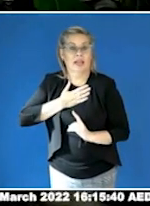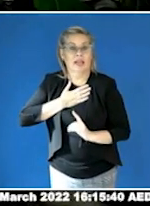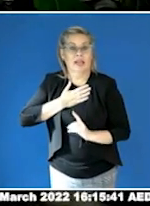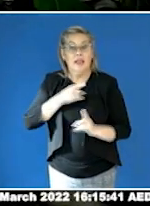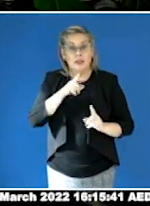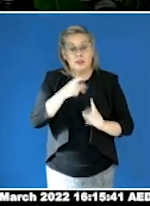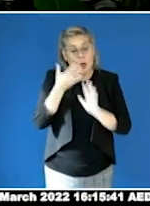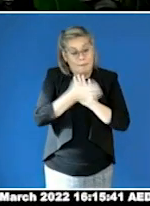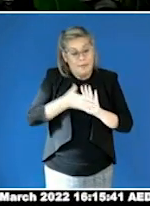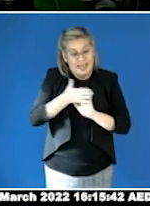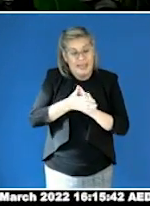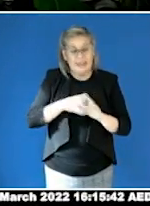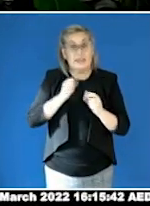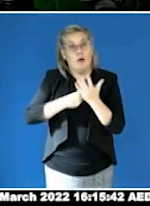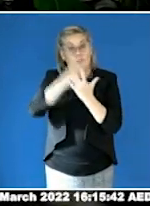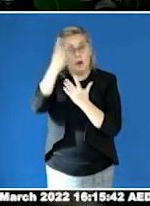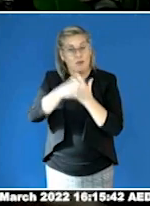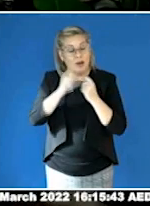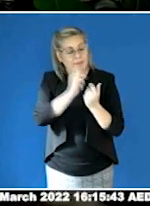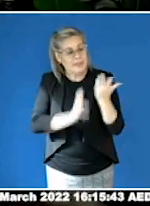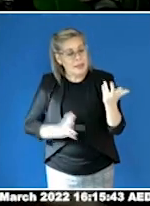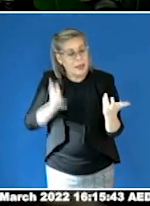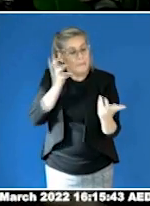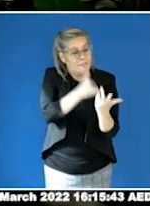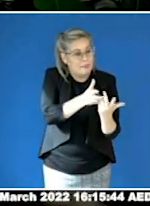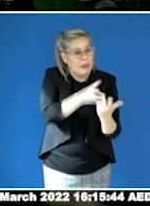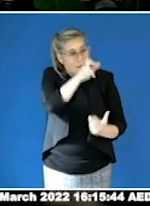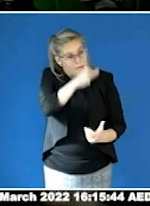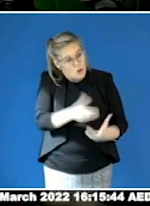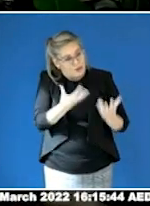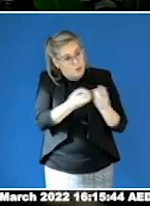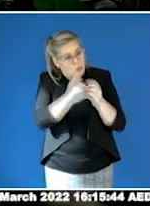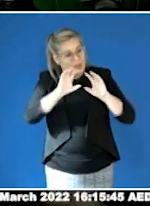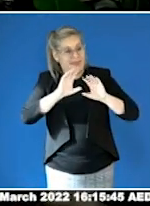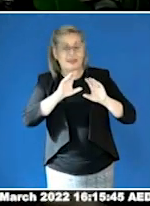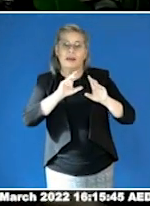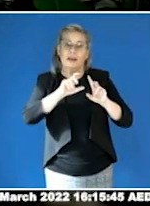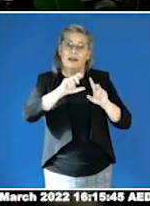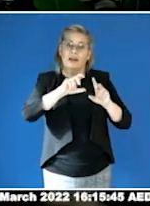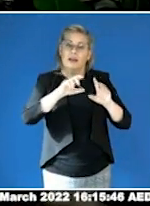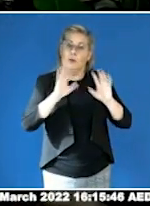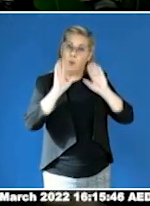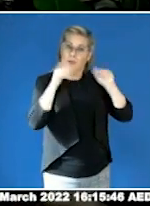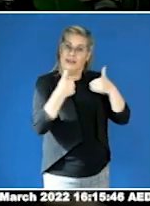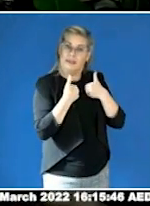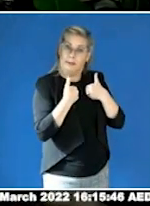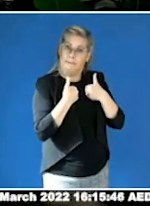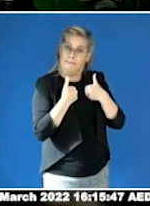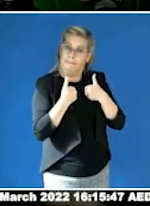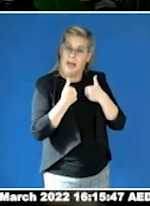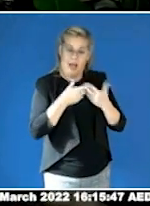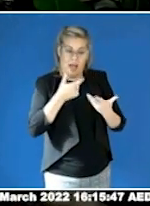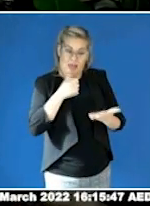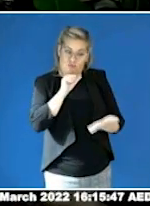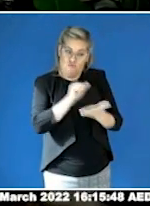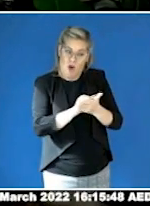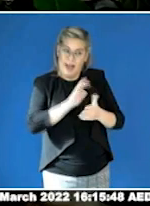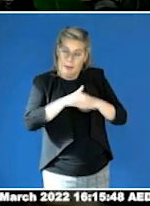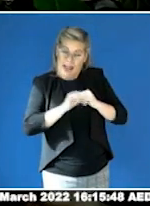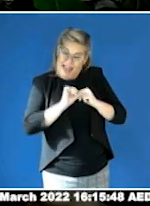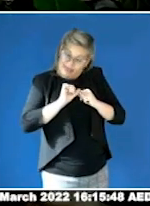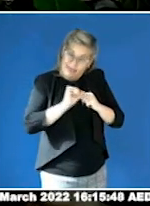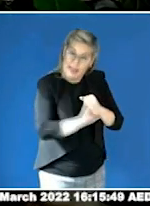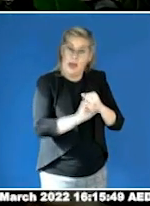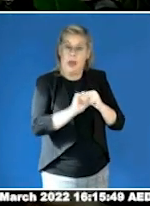autistic community throughout every phase of the development and their delivery and programs need to be covering topics such as